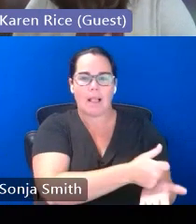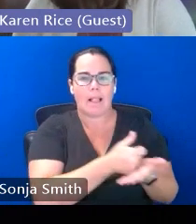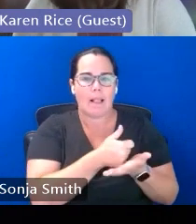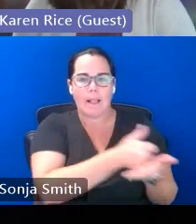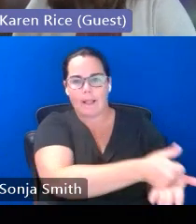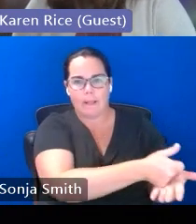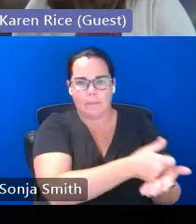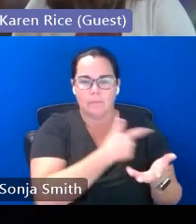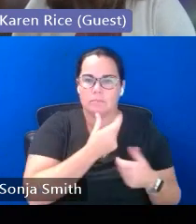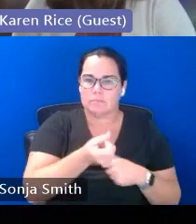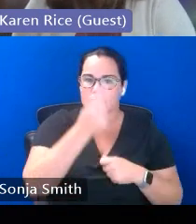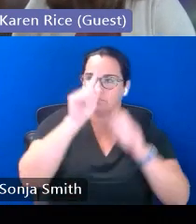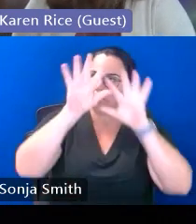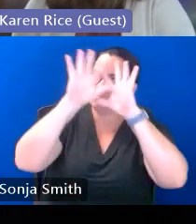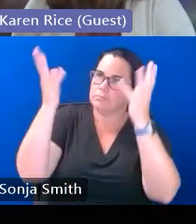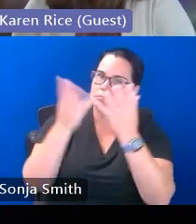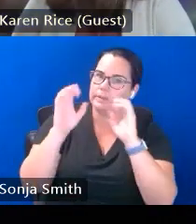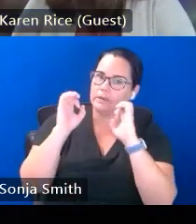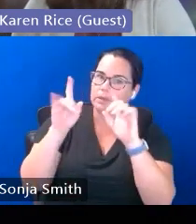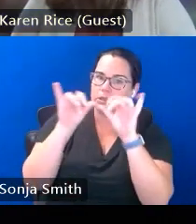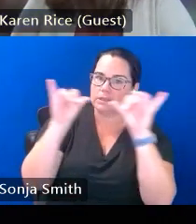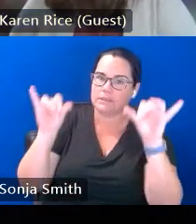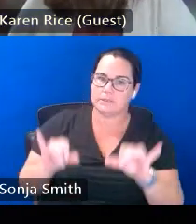and the process of why we're asking that so